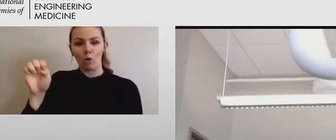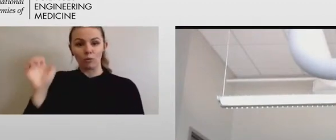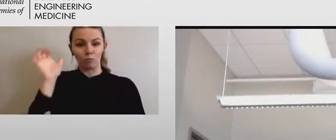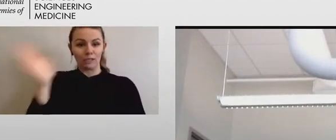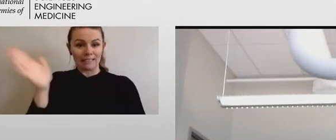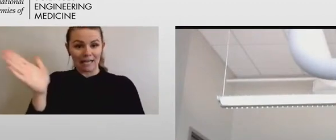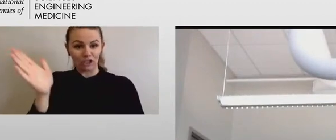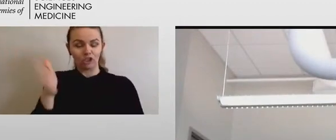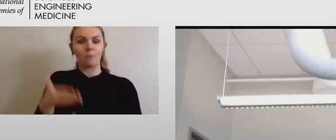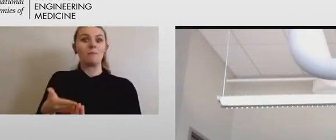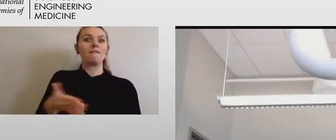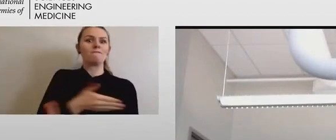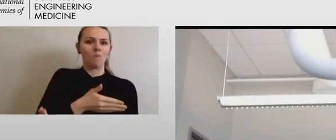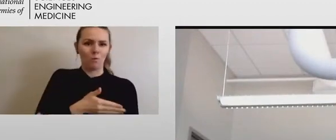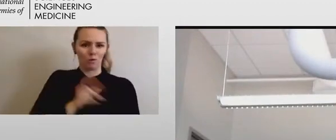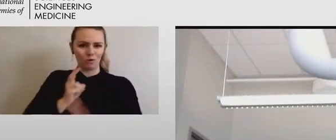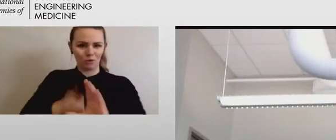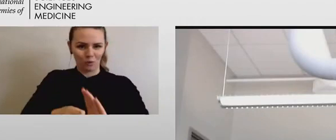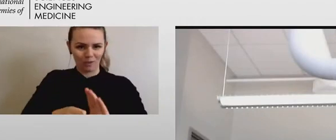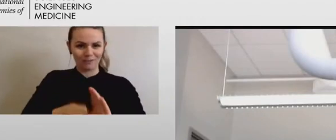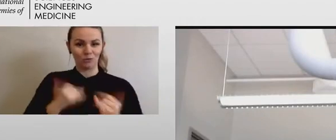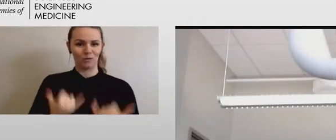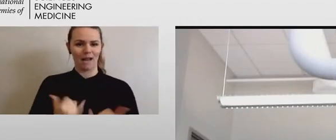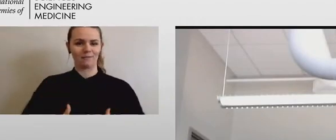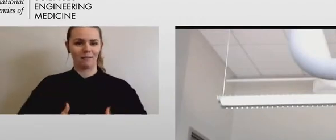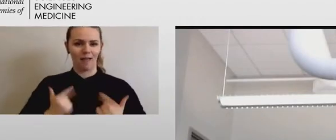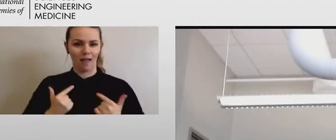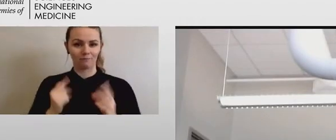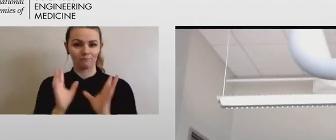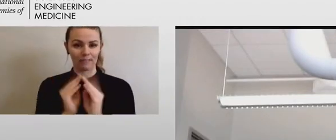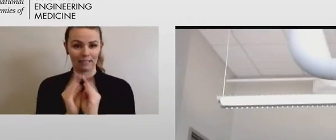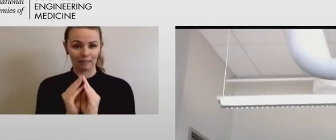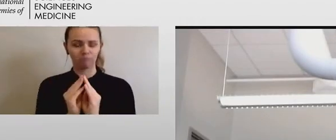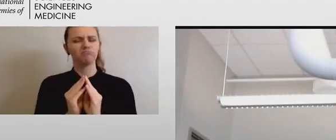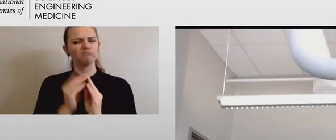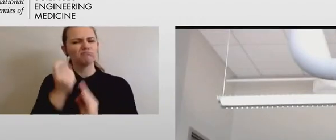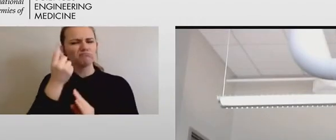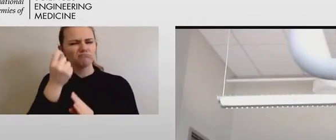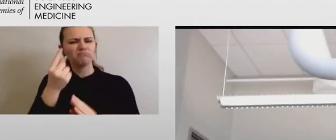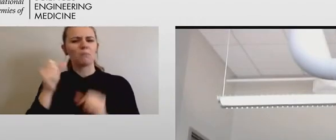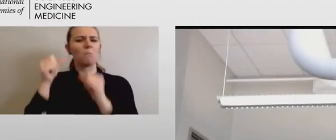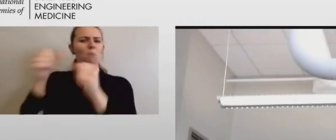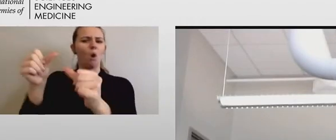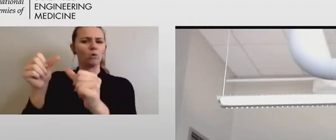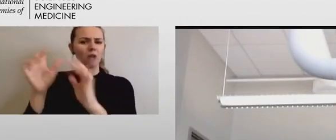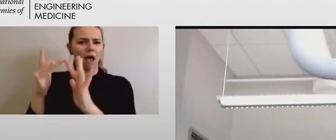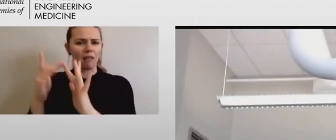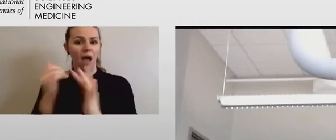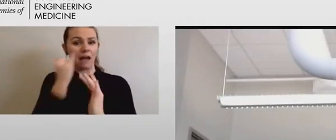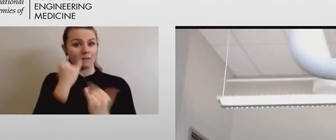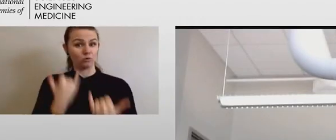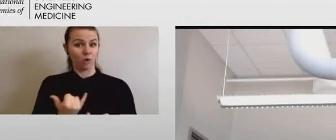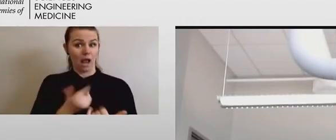today's live meeting. However, they are posted online, and you can view them after the event.